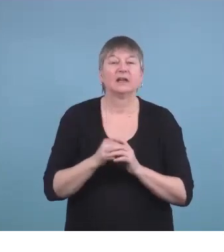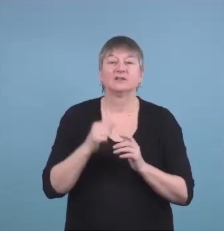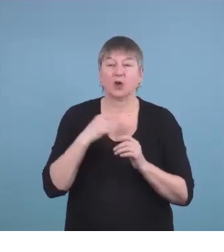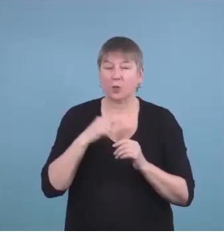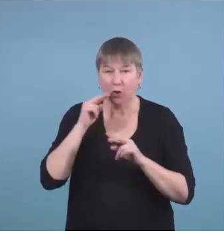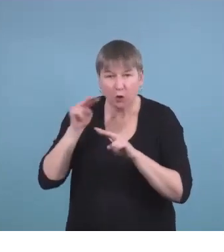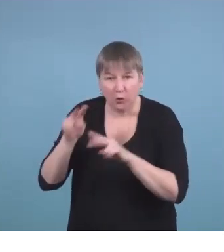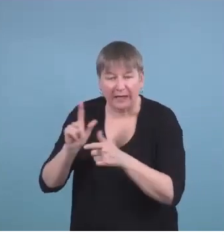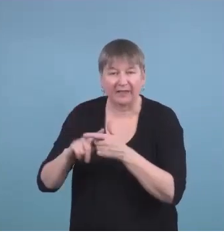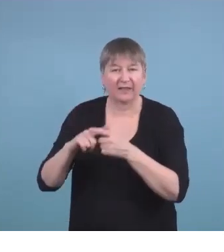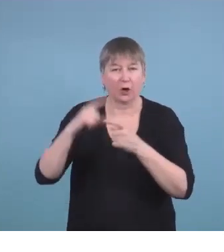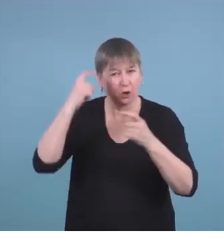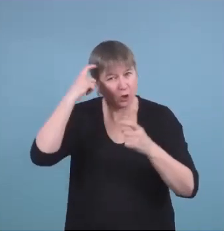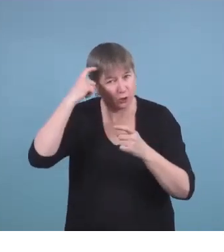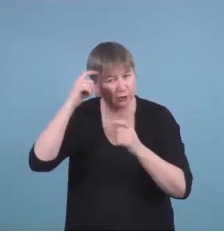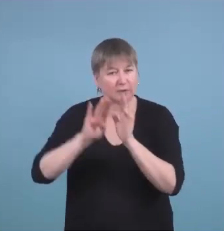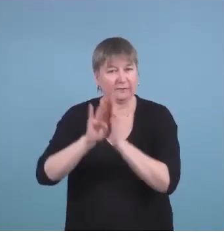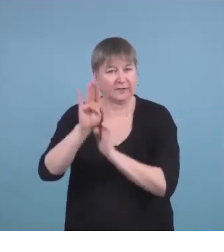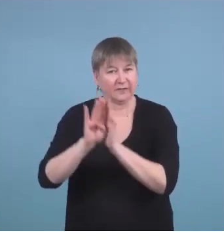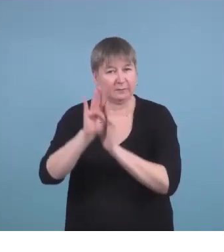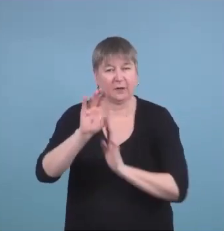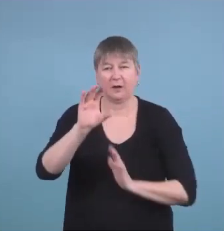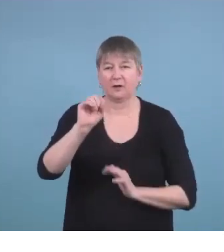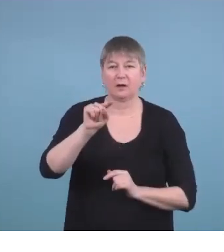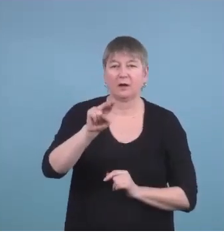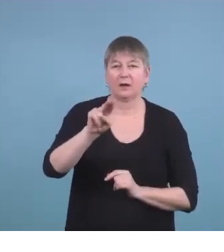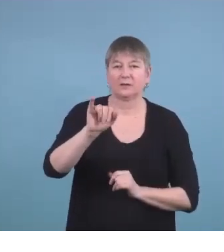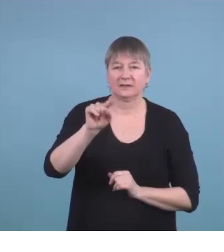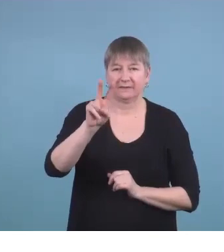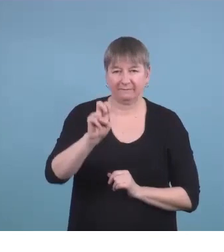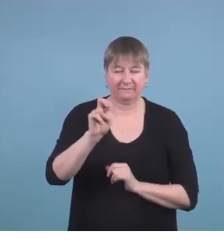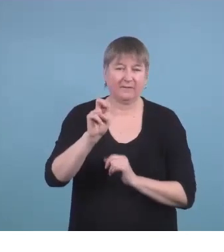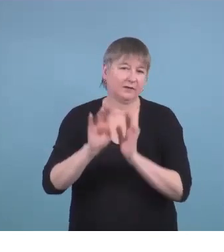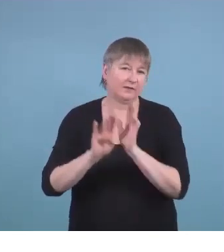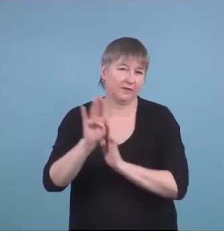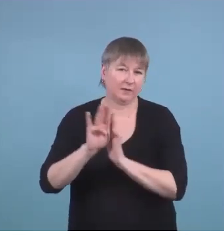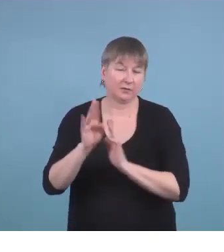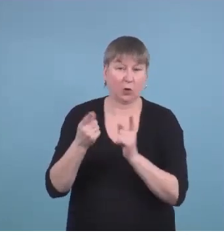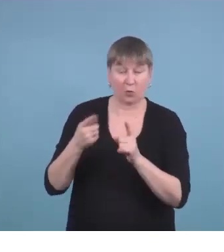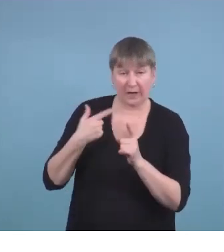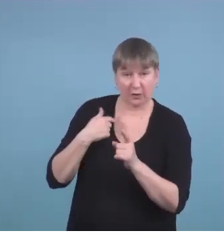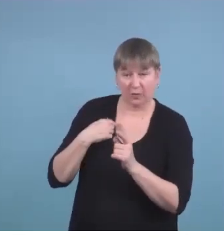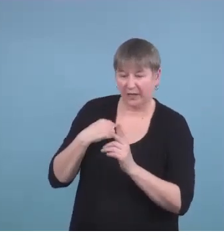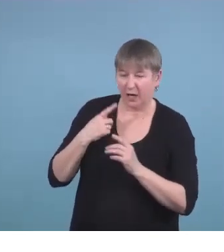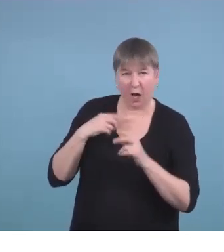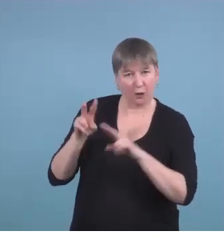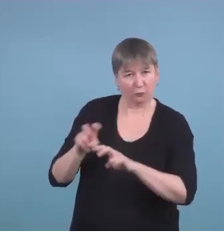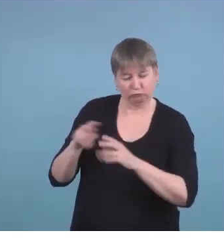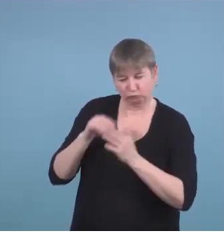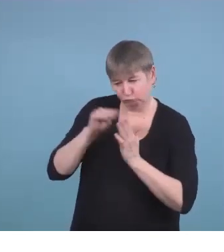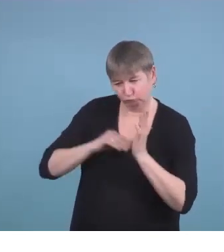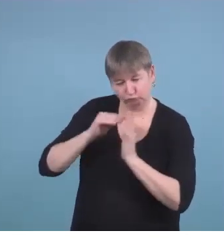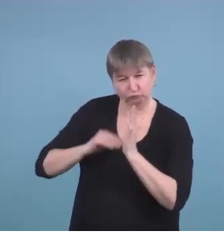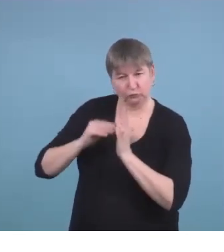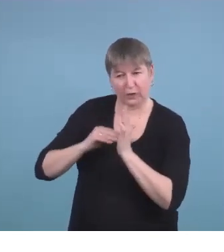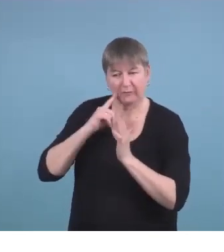development when we are working on these students who are coming to us